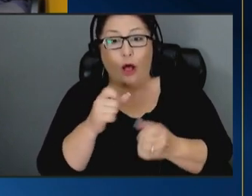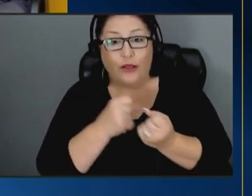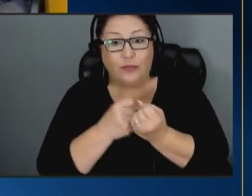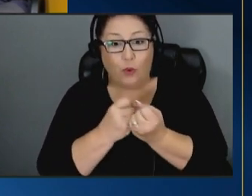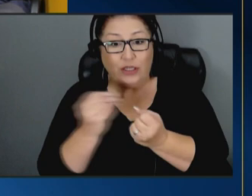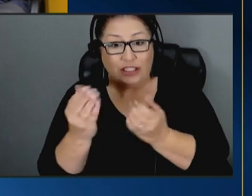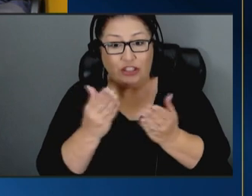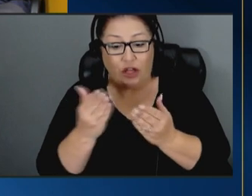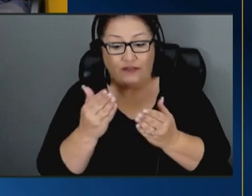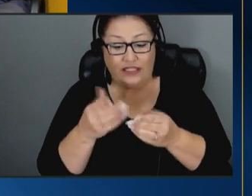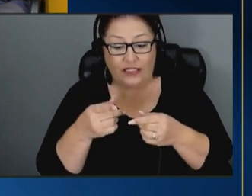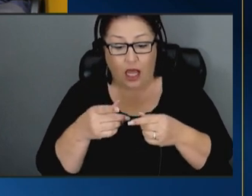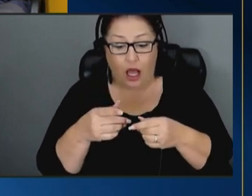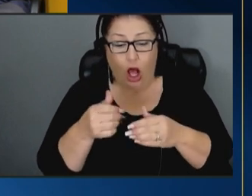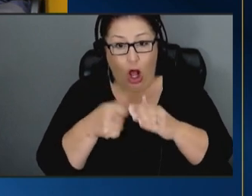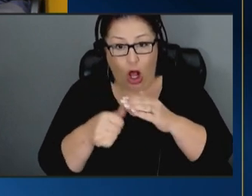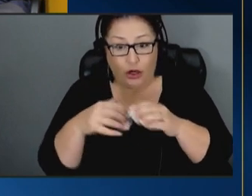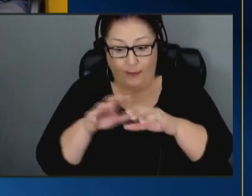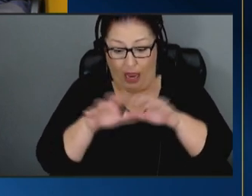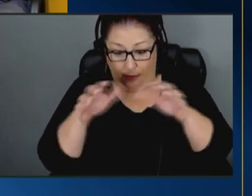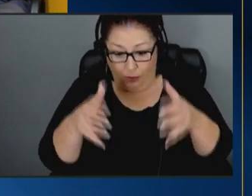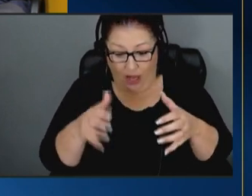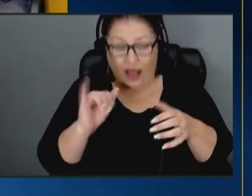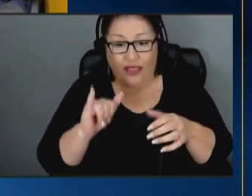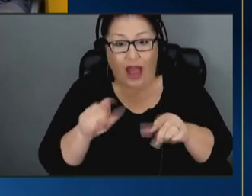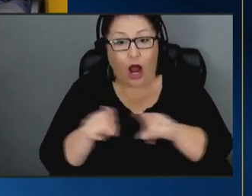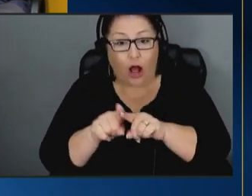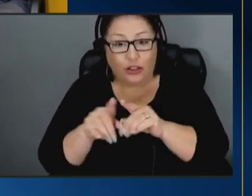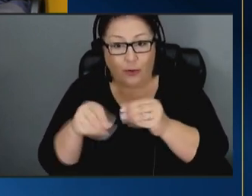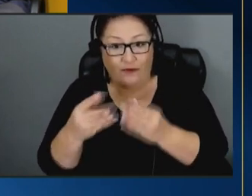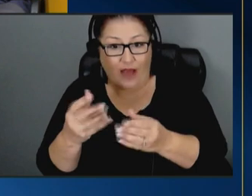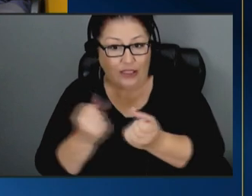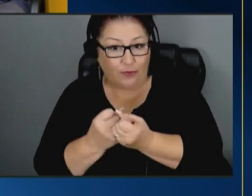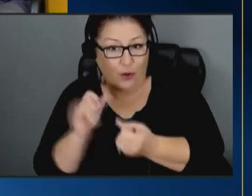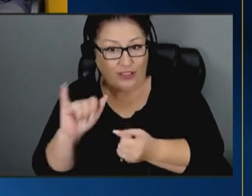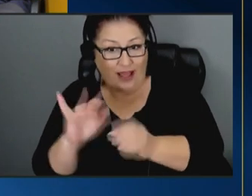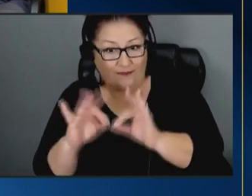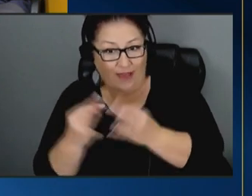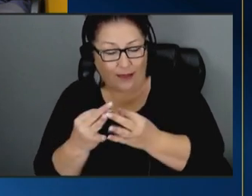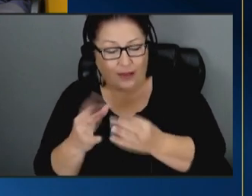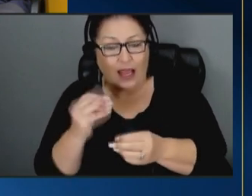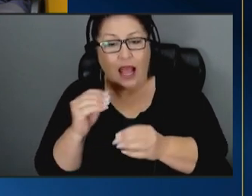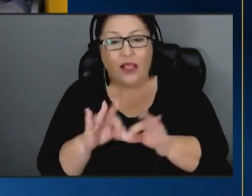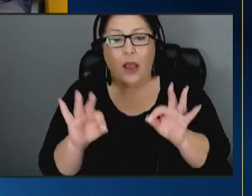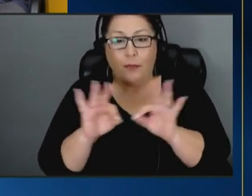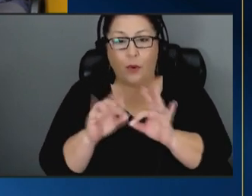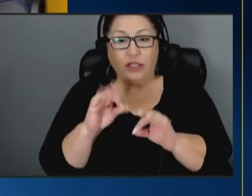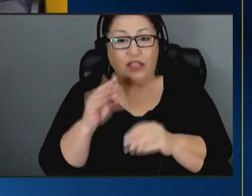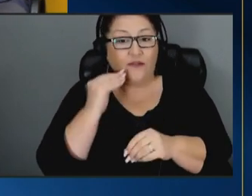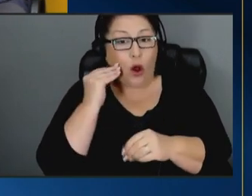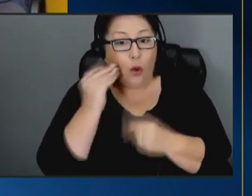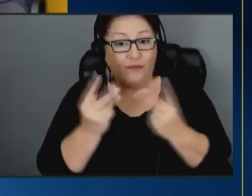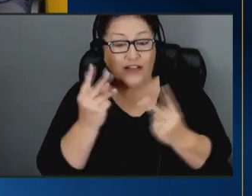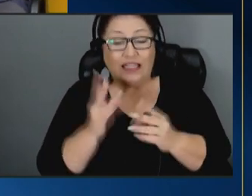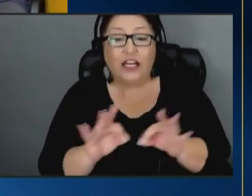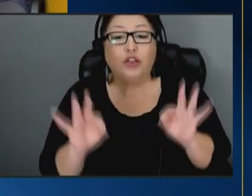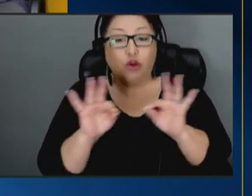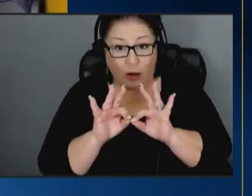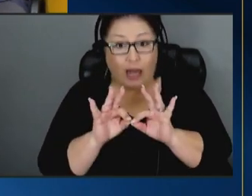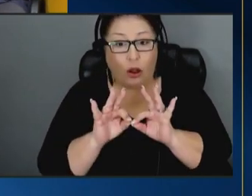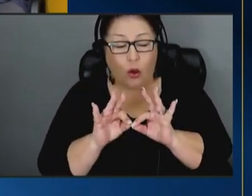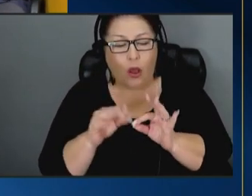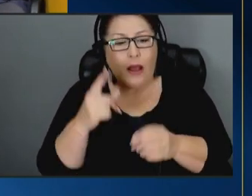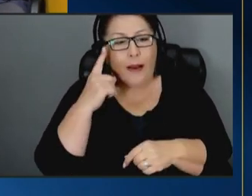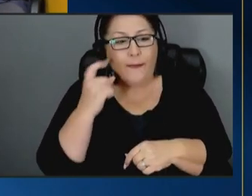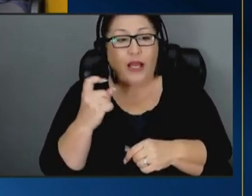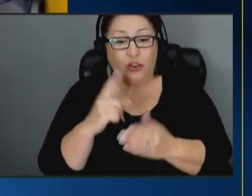umbrella that may also provide supports to those families and the importance of home visiting is critical because what